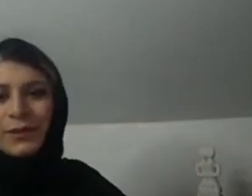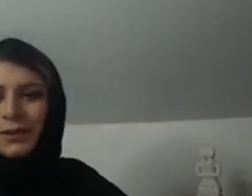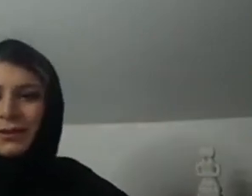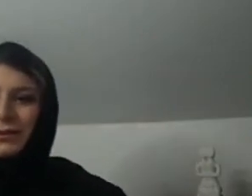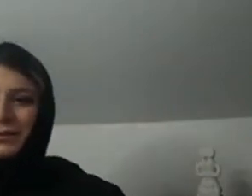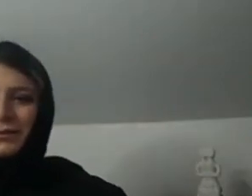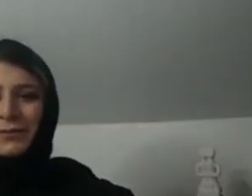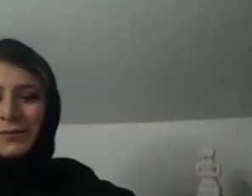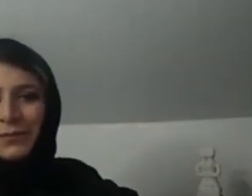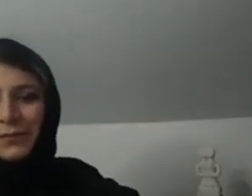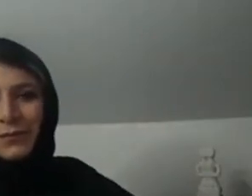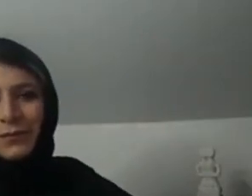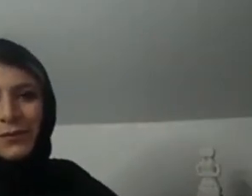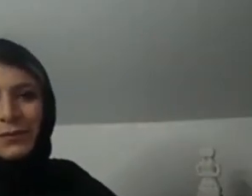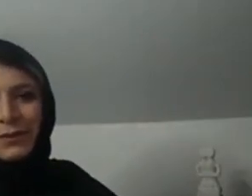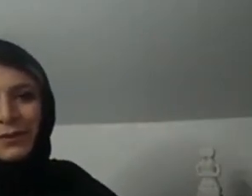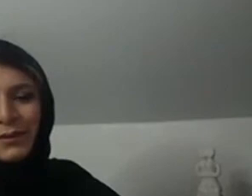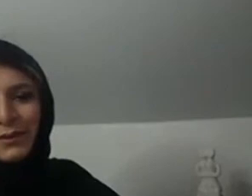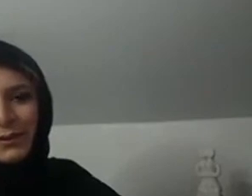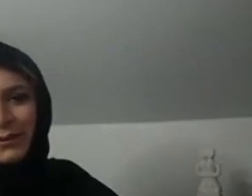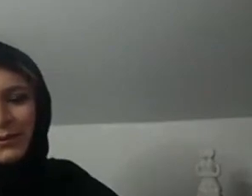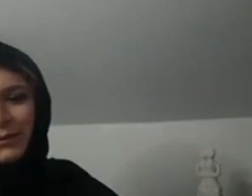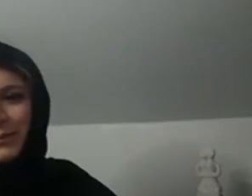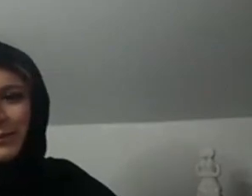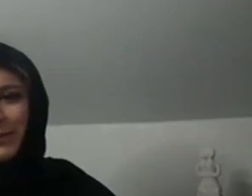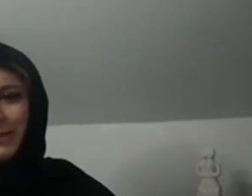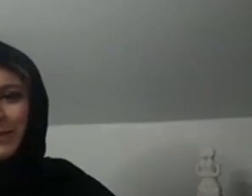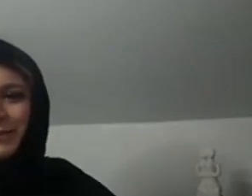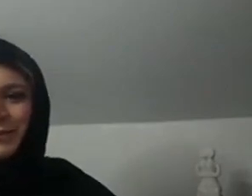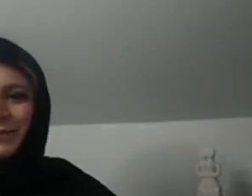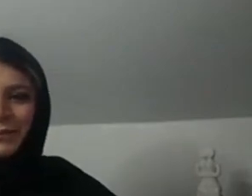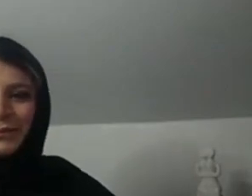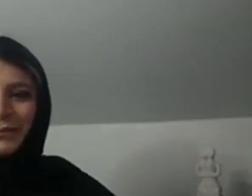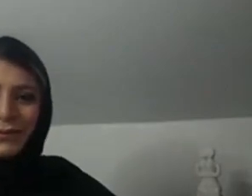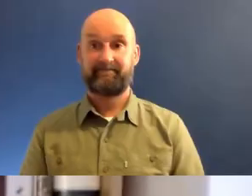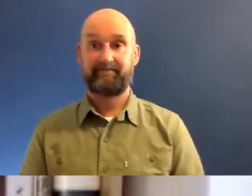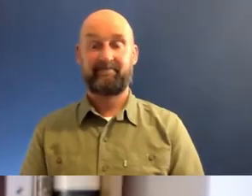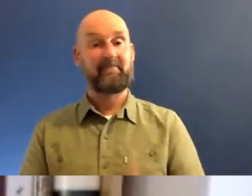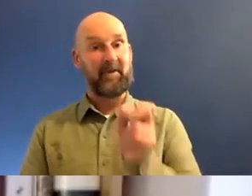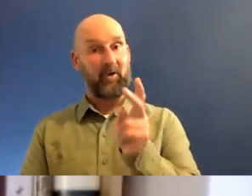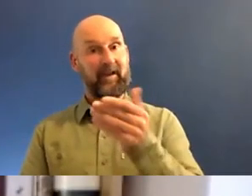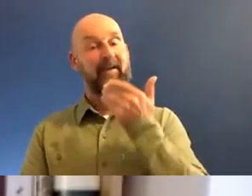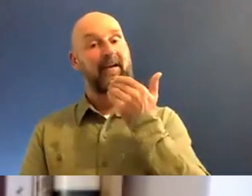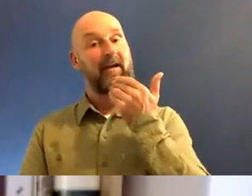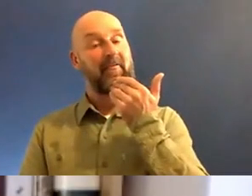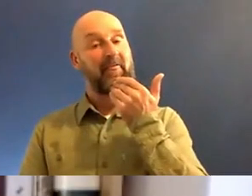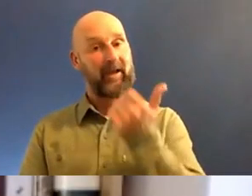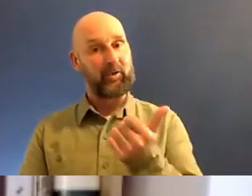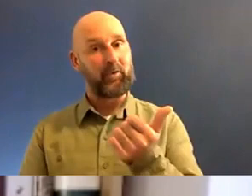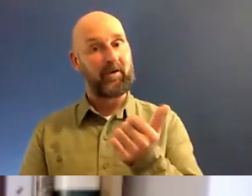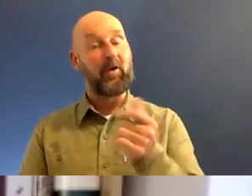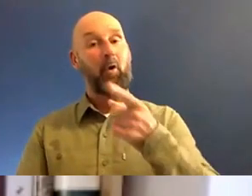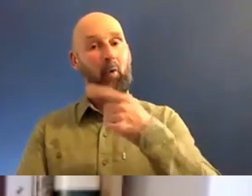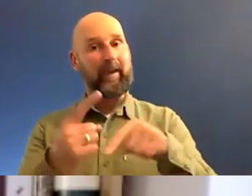voices within society now, and to use technology to do that. Okay, thank you. So the fact that we can all